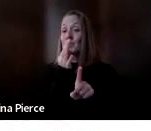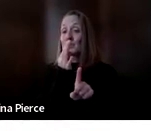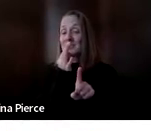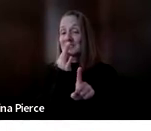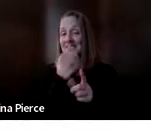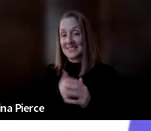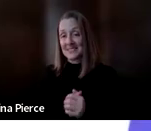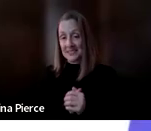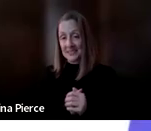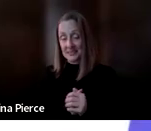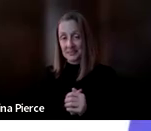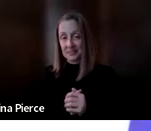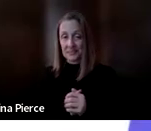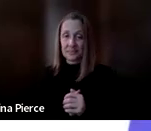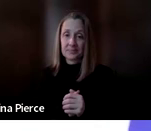posted.